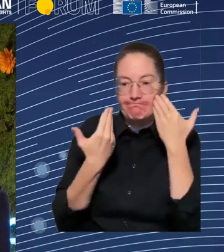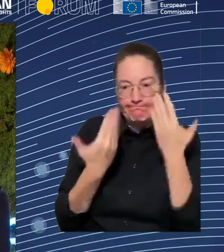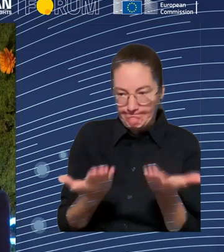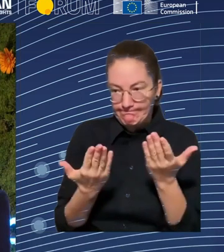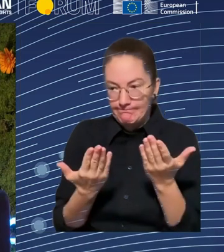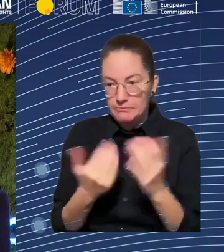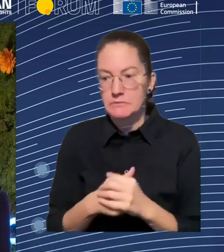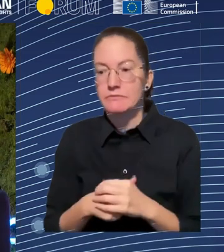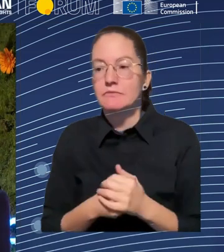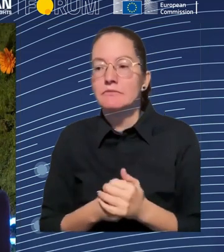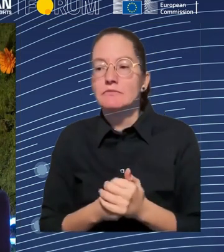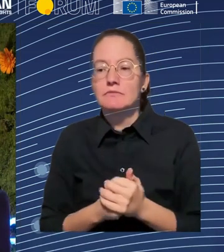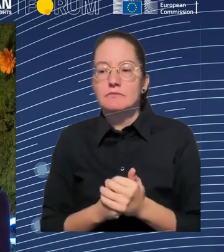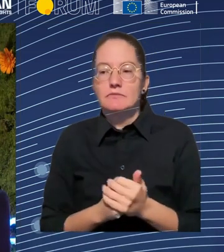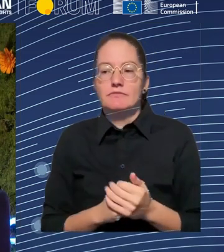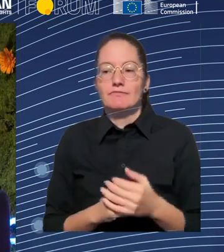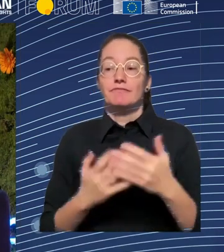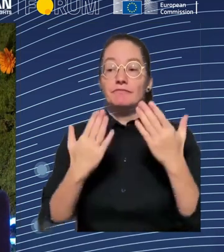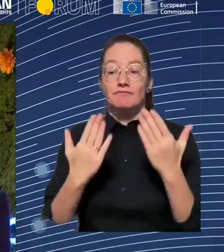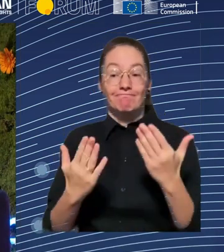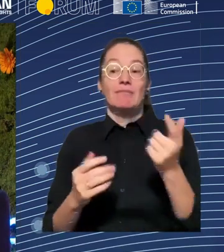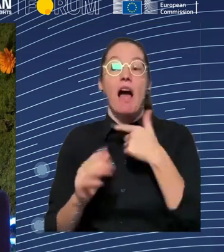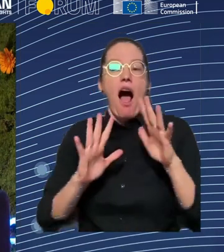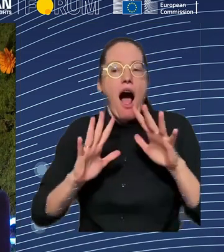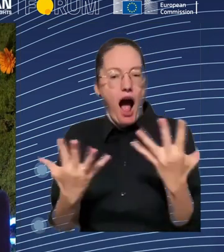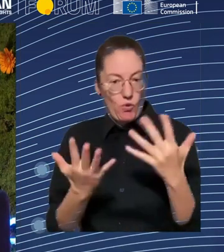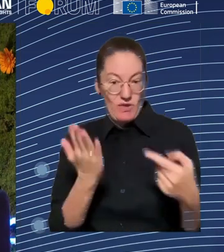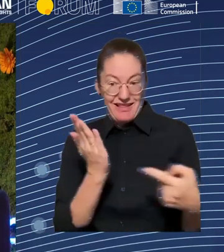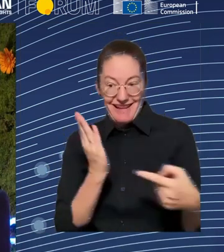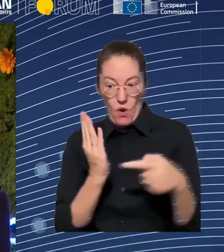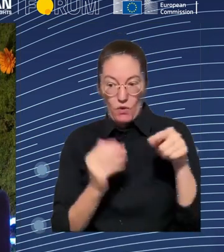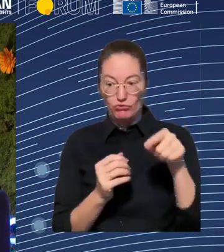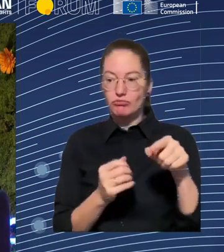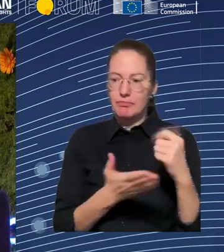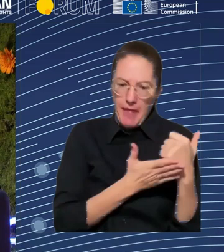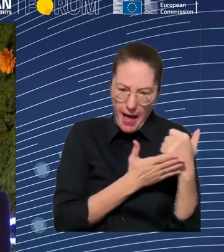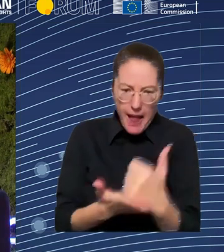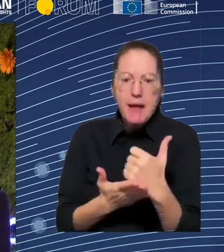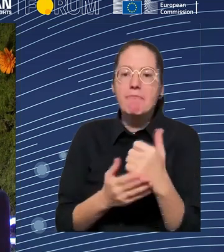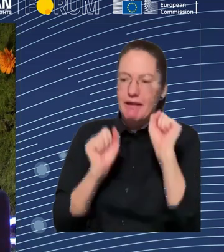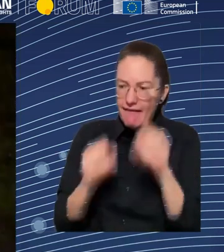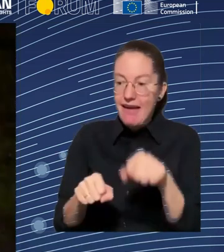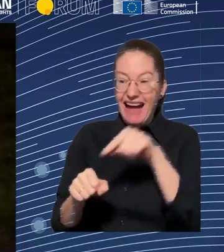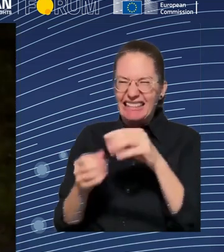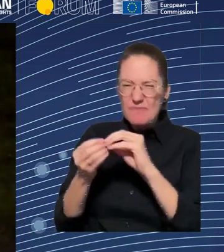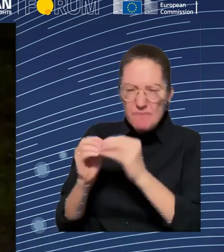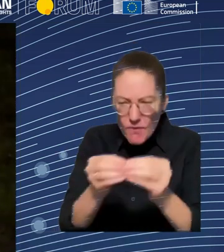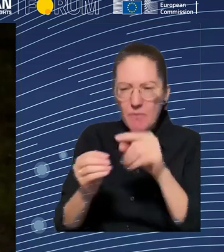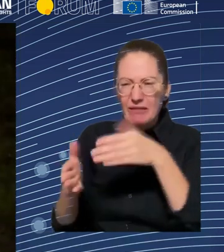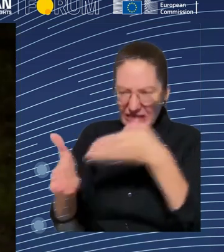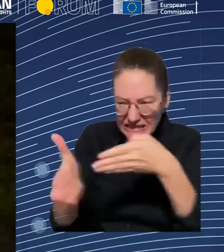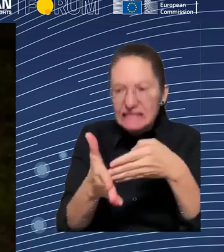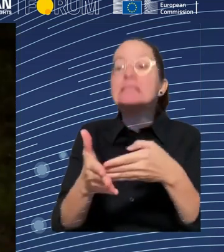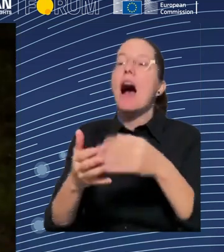say we are actually in the process of writing up a whole bunch of case studies of when this works successfully. And in the U